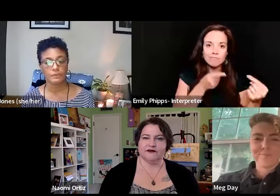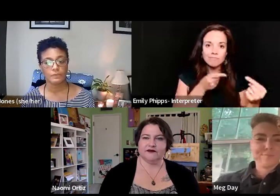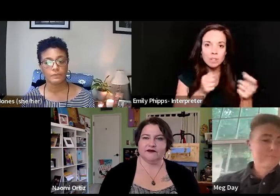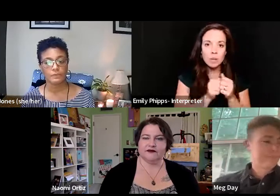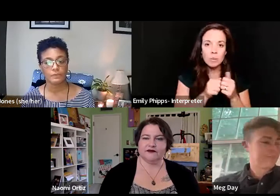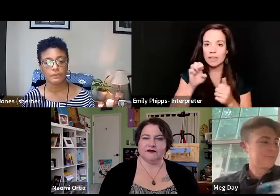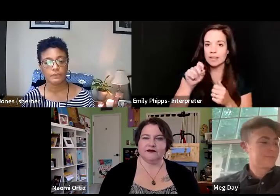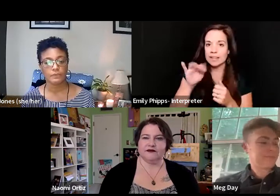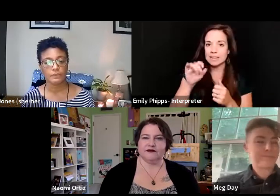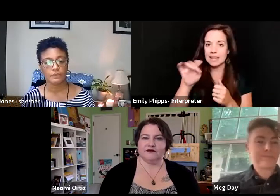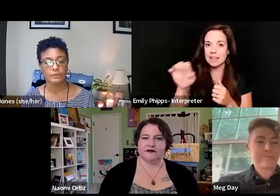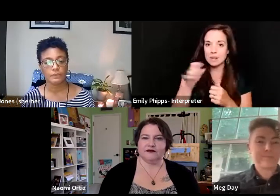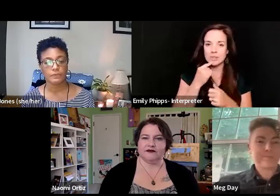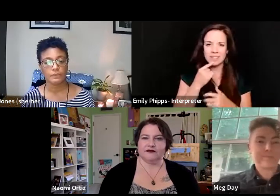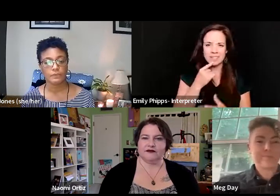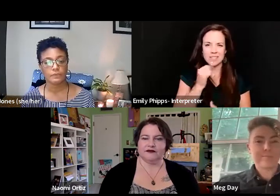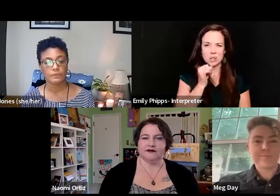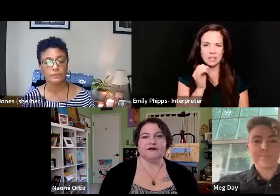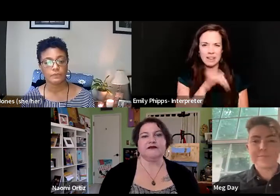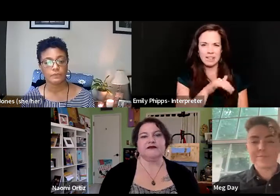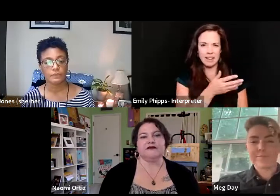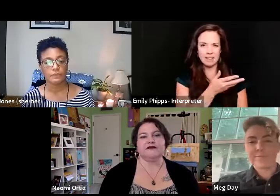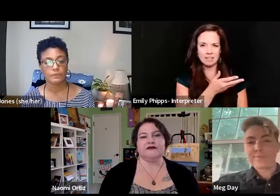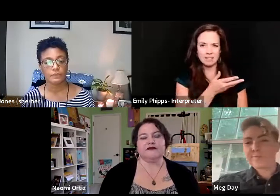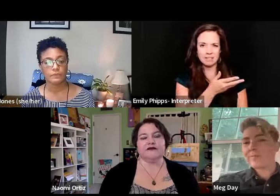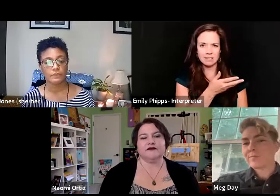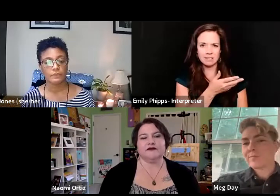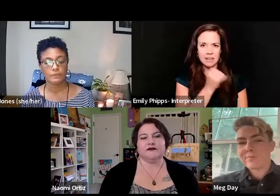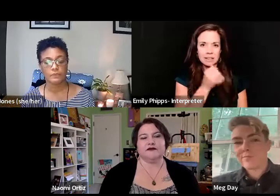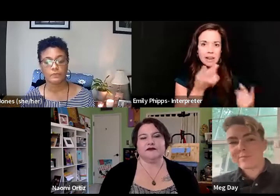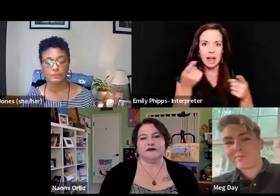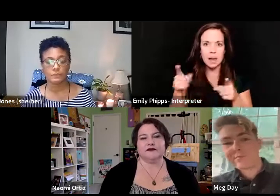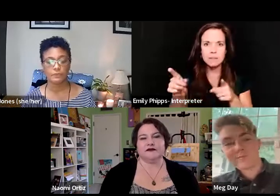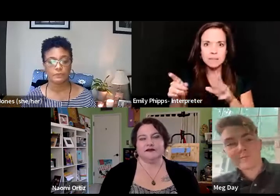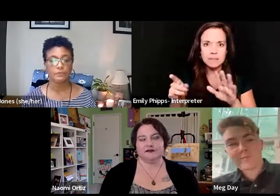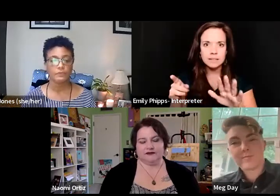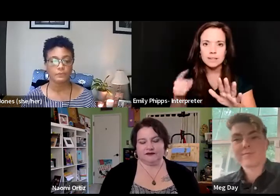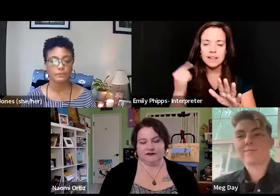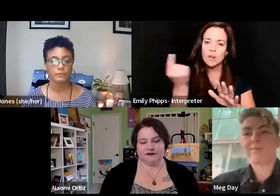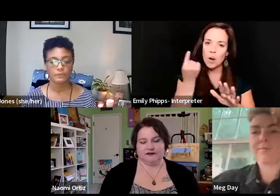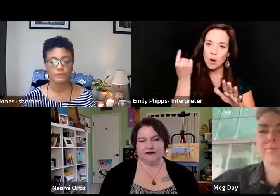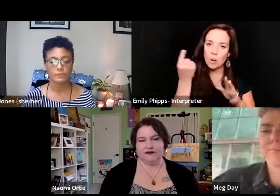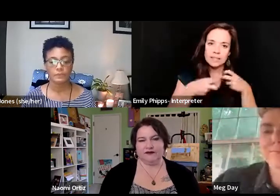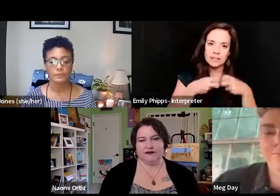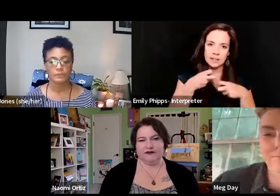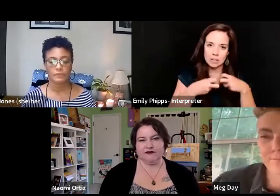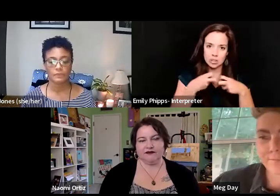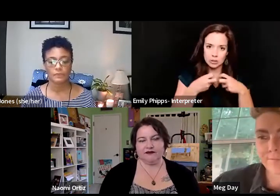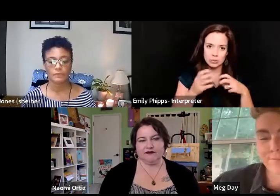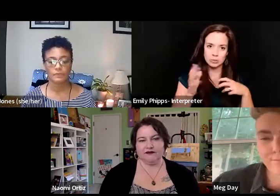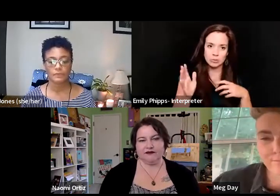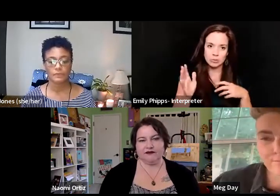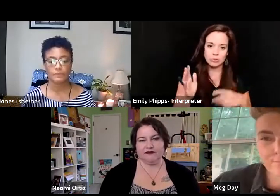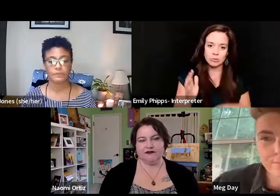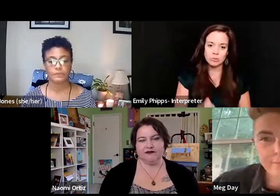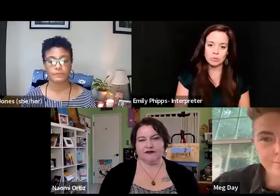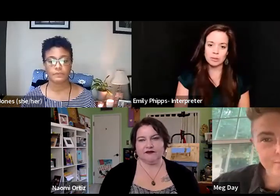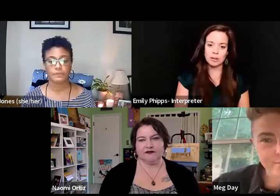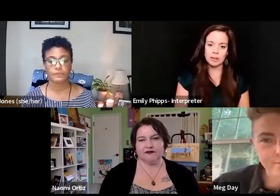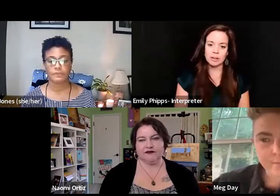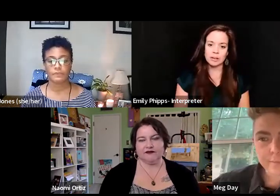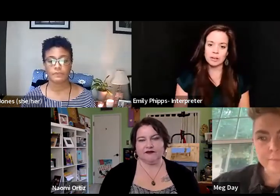that's like, she wasn't that, you know, which didn't happen, but like, that's always an issue. Right. Um, so